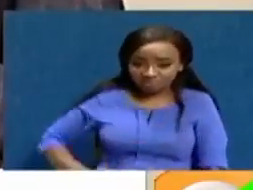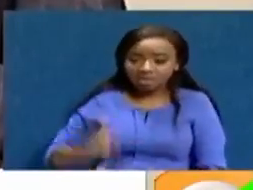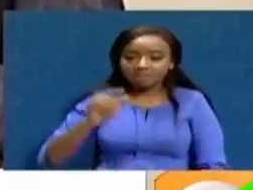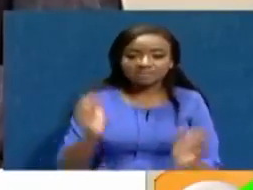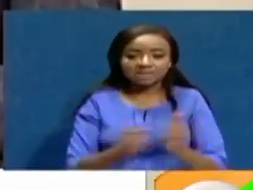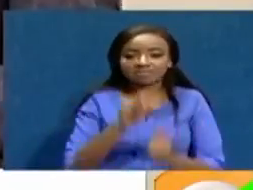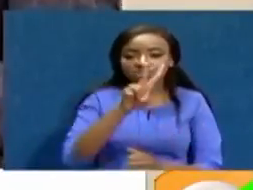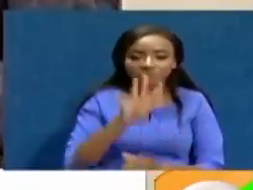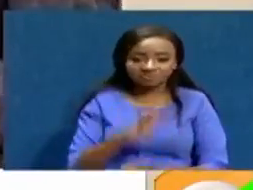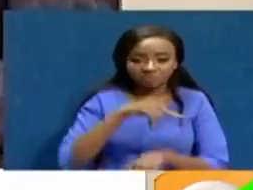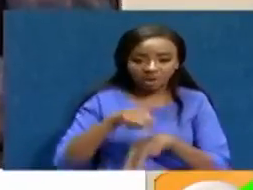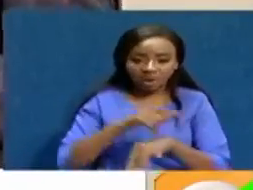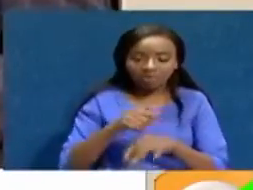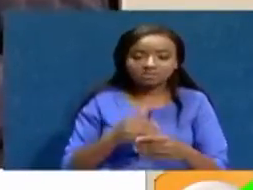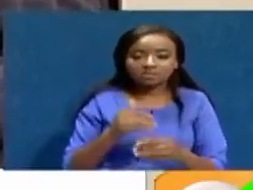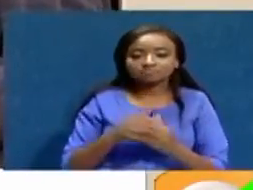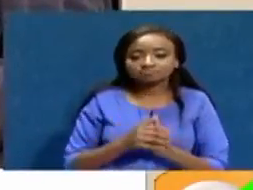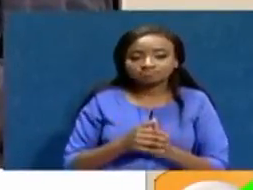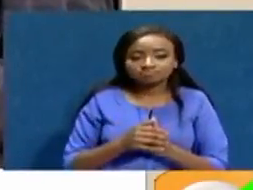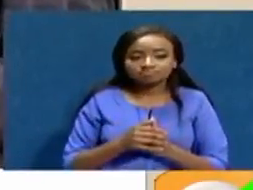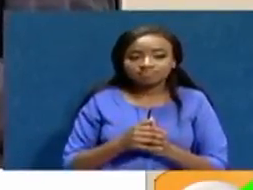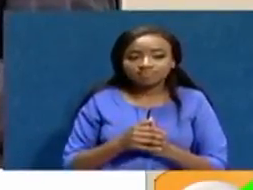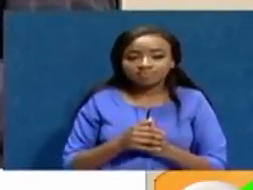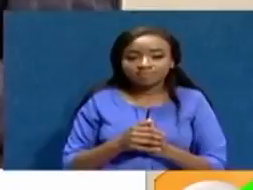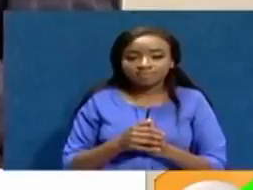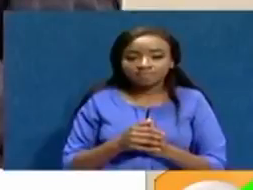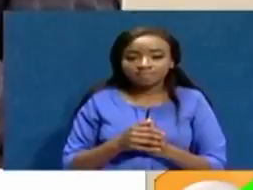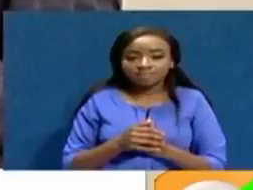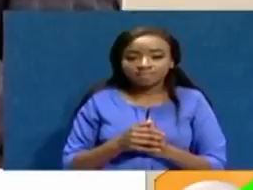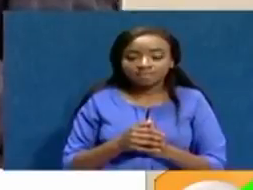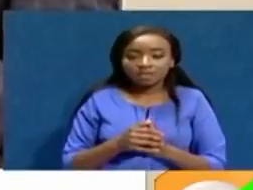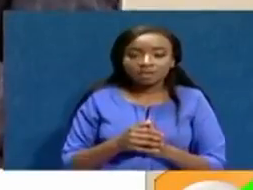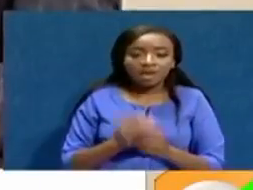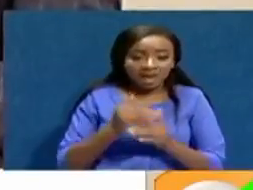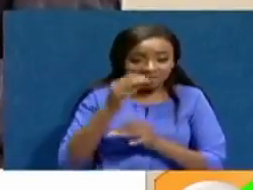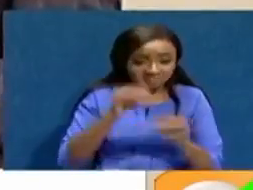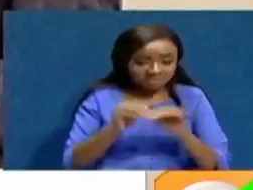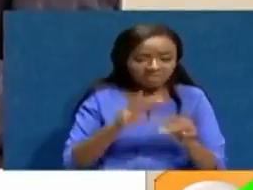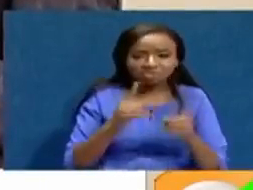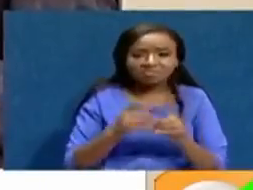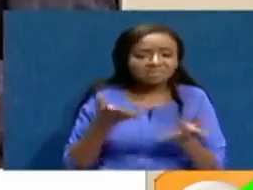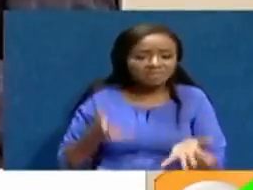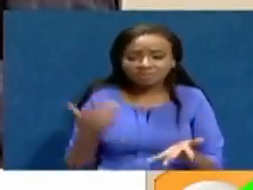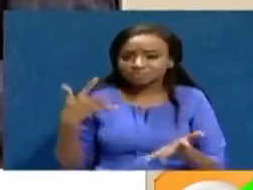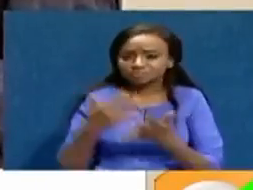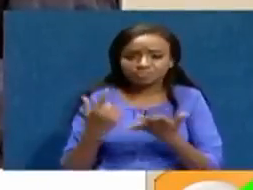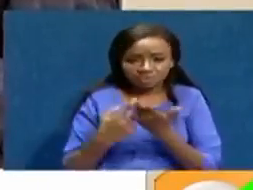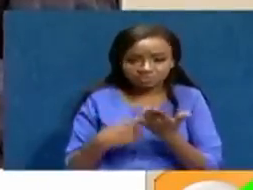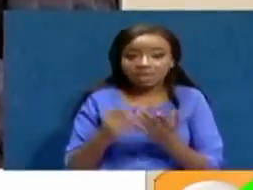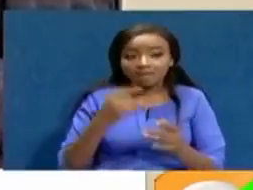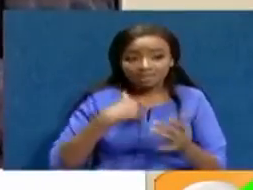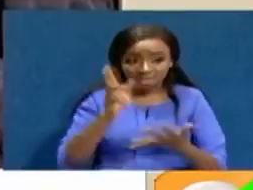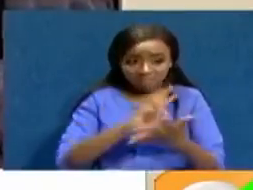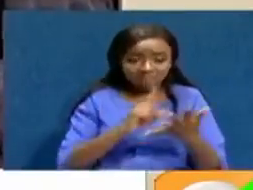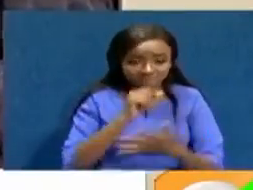24 hours to the election. Now, 22 months down the road, we are still talking about it. But let me say this. I've looked at the BBI report.